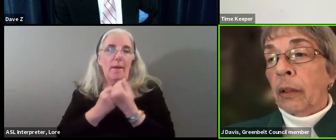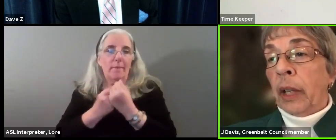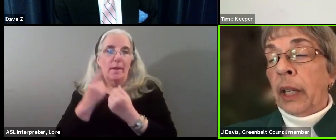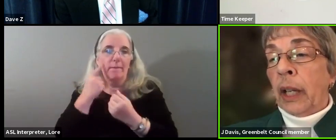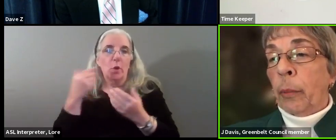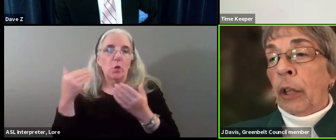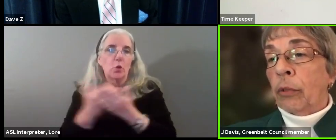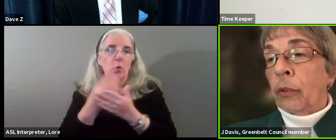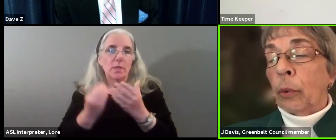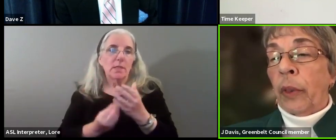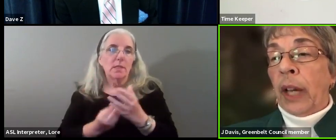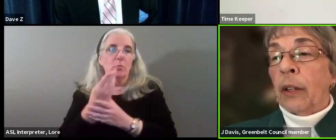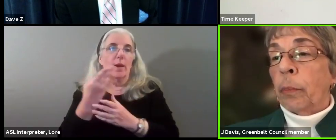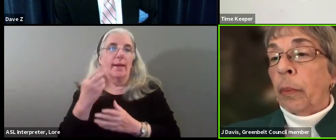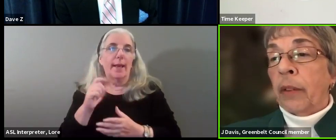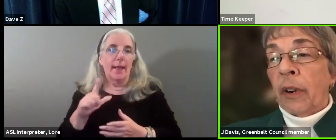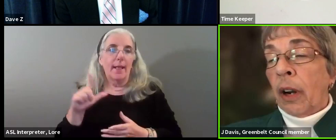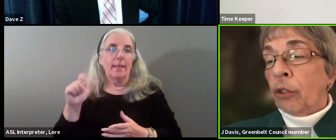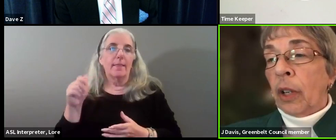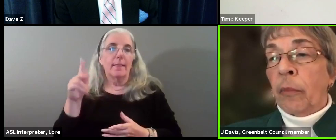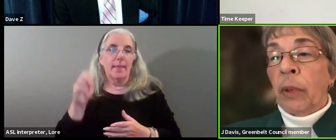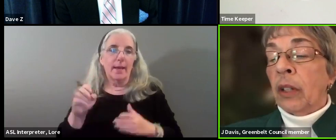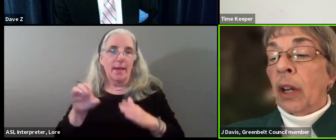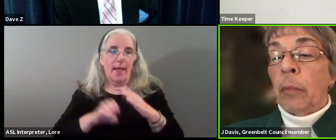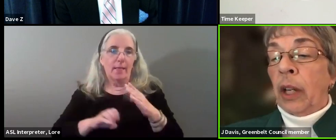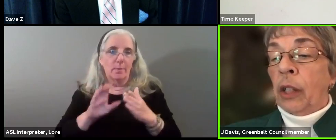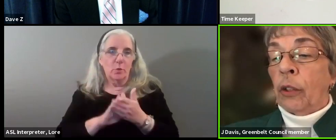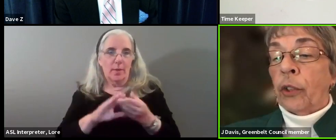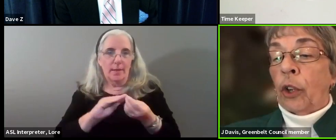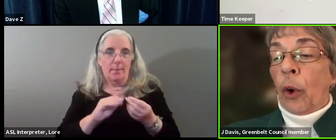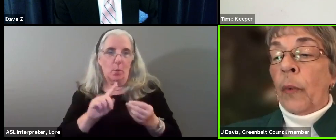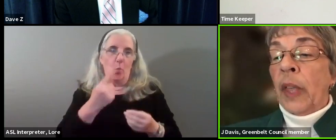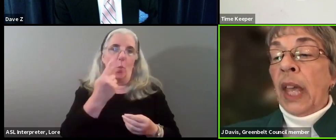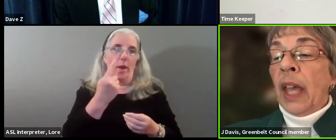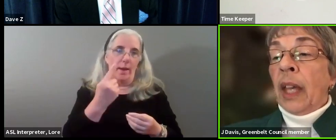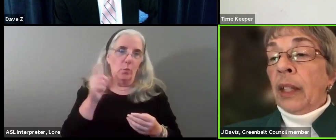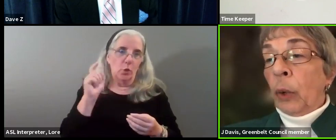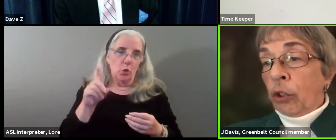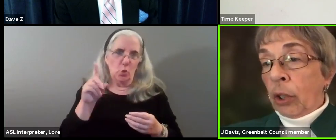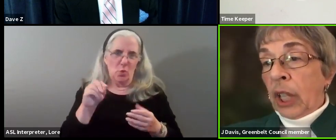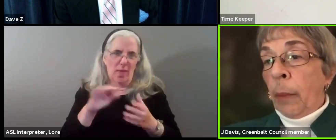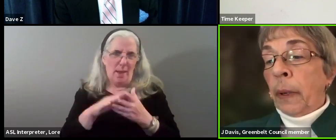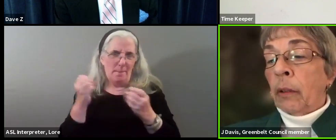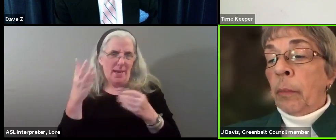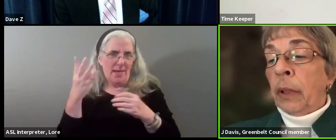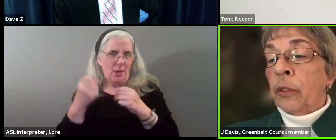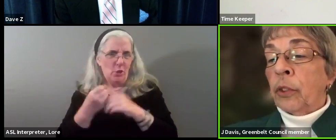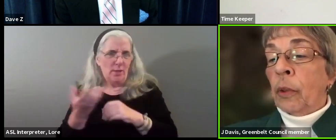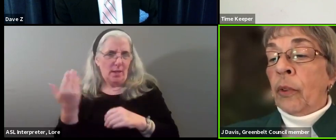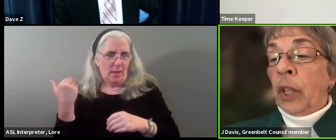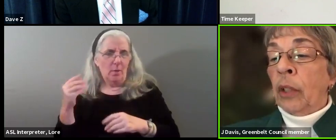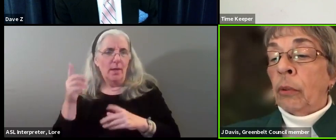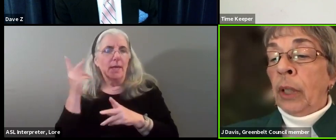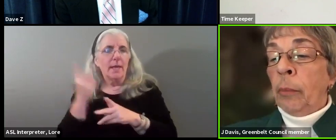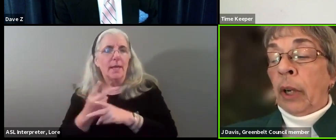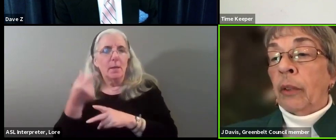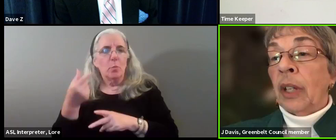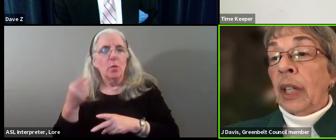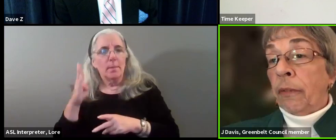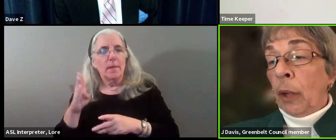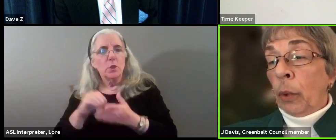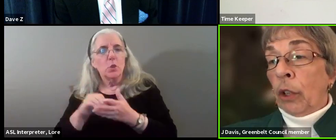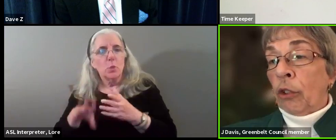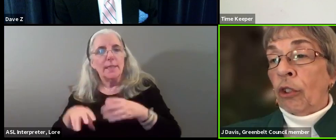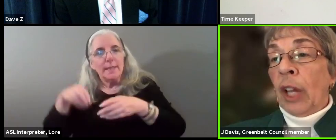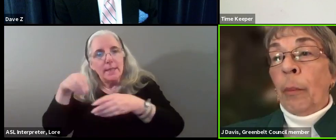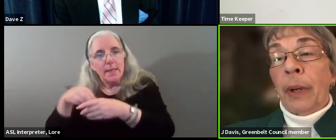Spring Hill Lake Elementary School that is by far should have been done many years ago. We should keep our Greenbelt students in Greenbelt